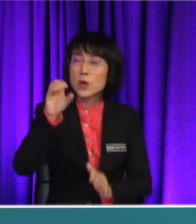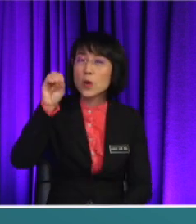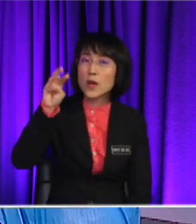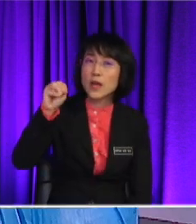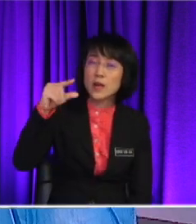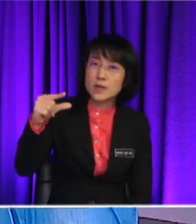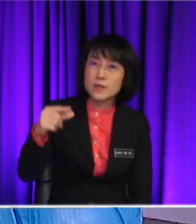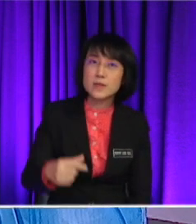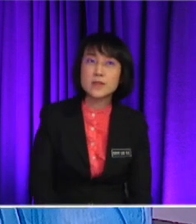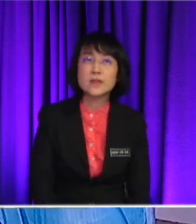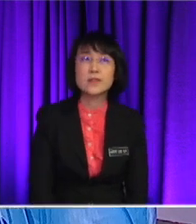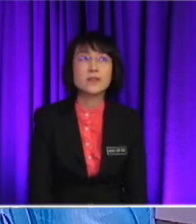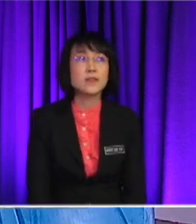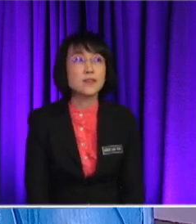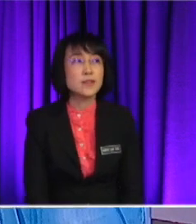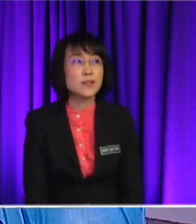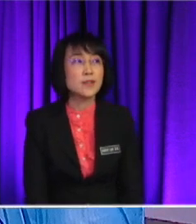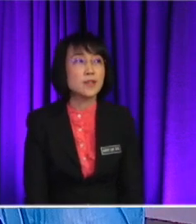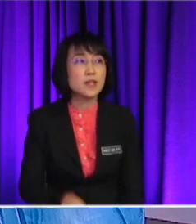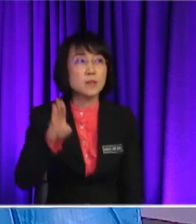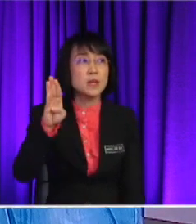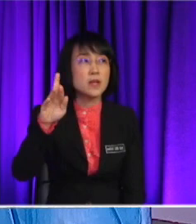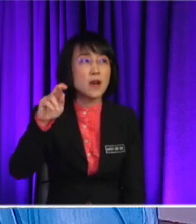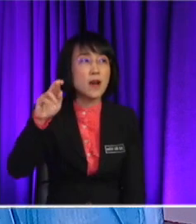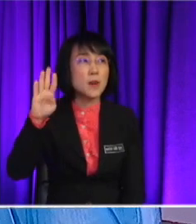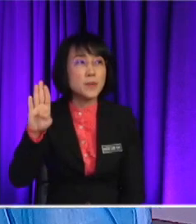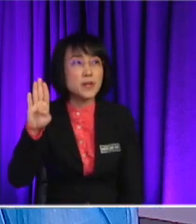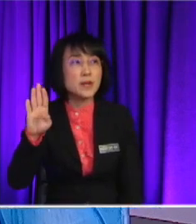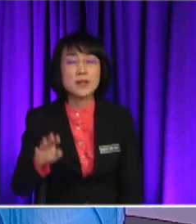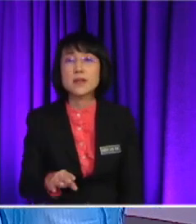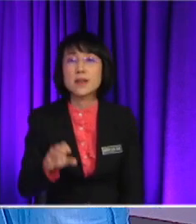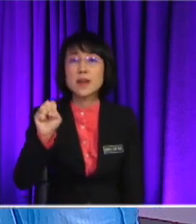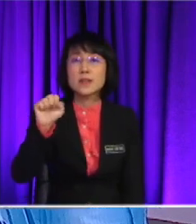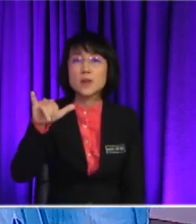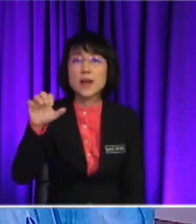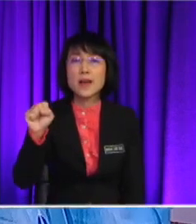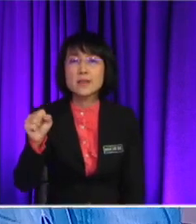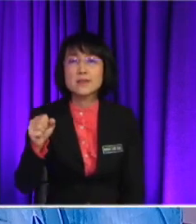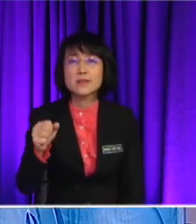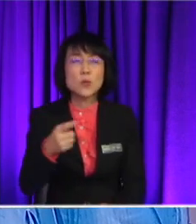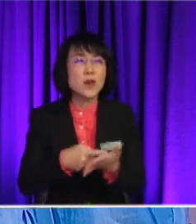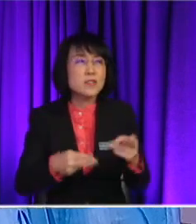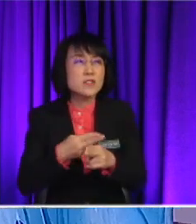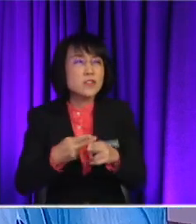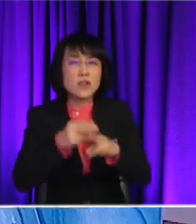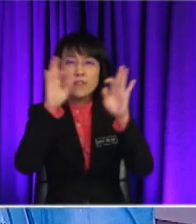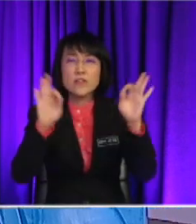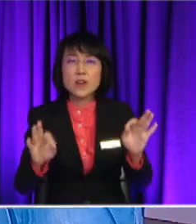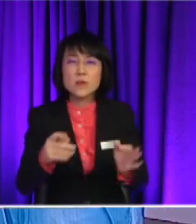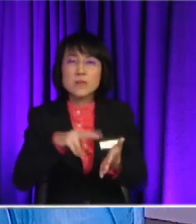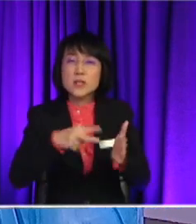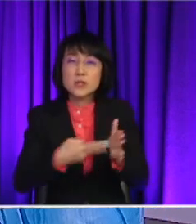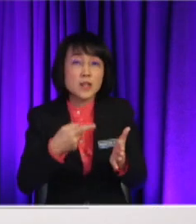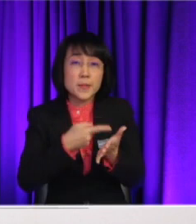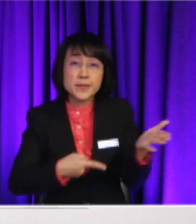Do you know what is BRB, SYS, ASAP? Okay, so anyone would like to try on this BRB What is this?